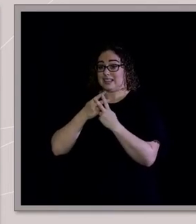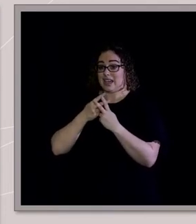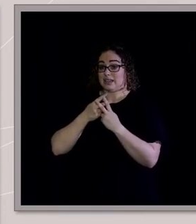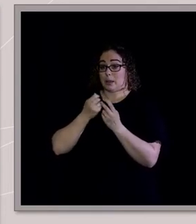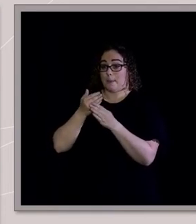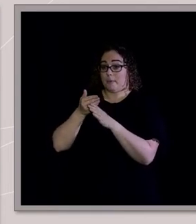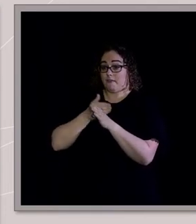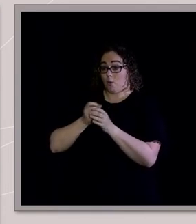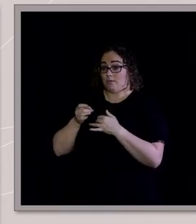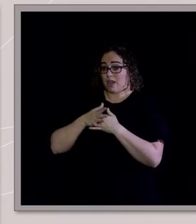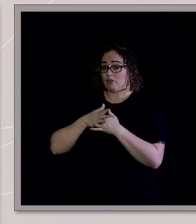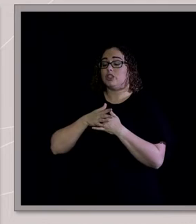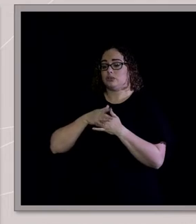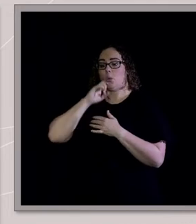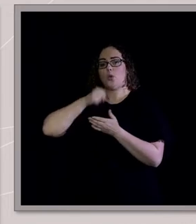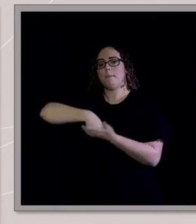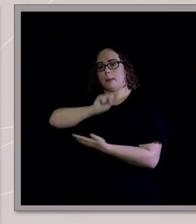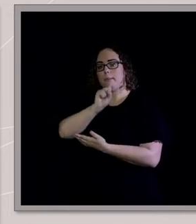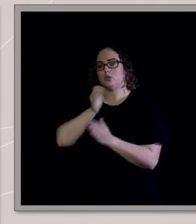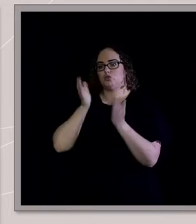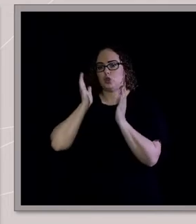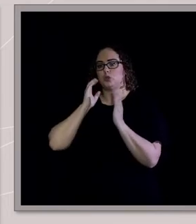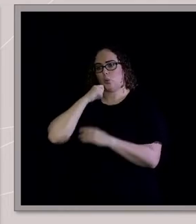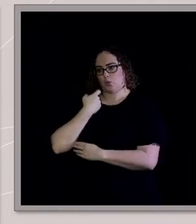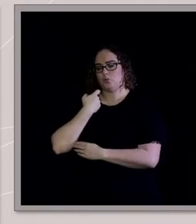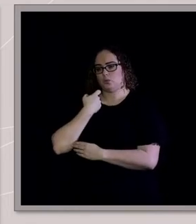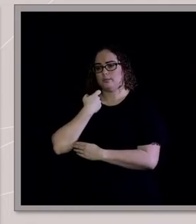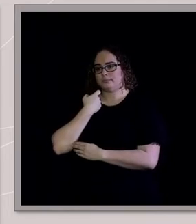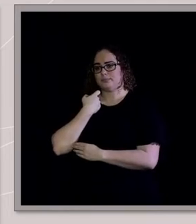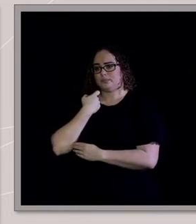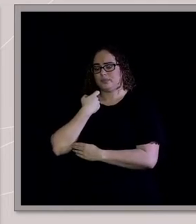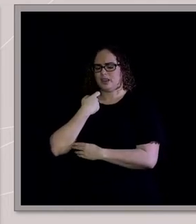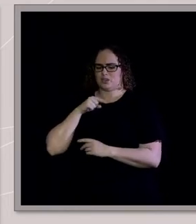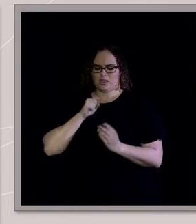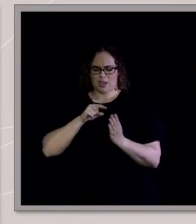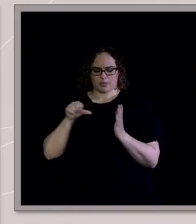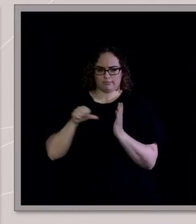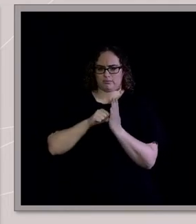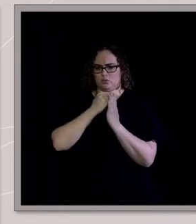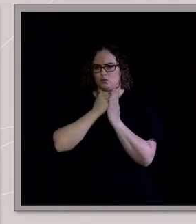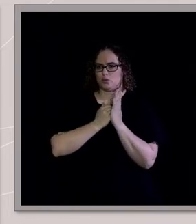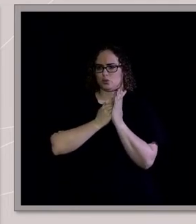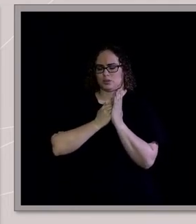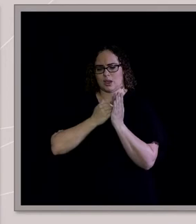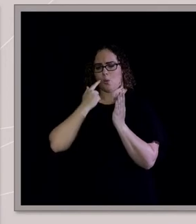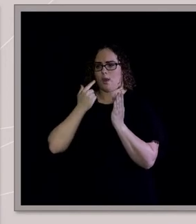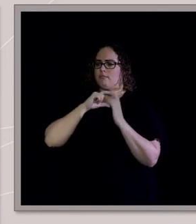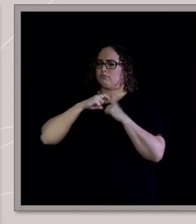So that was the real hard end of the wedge at our church. And when the pastor would read that out,